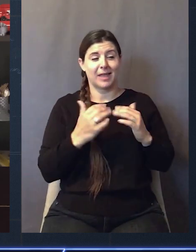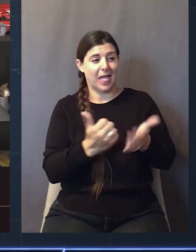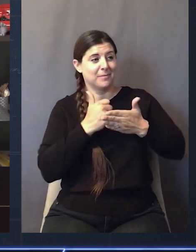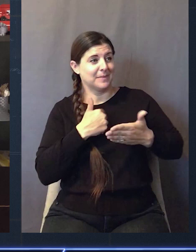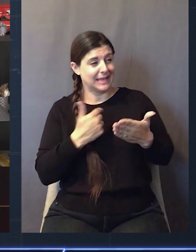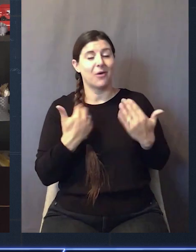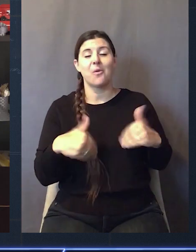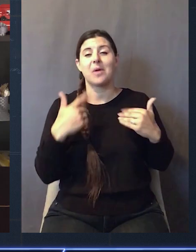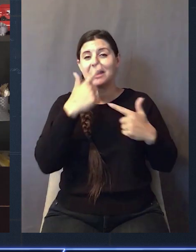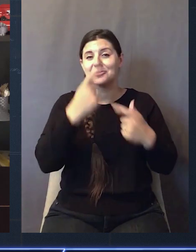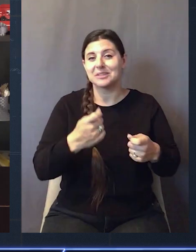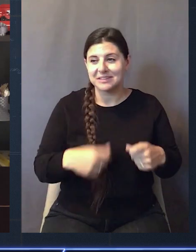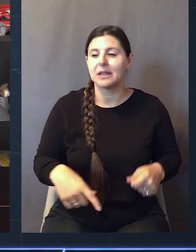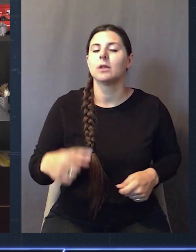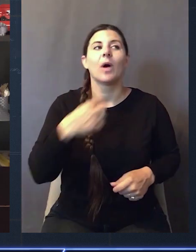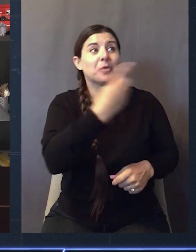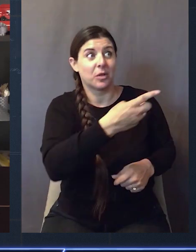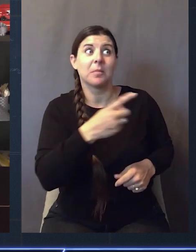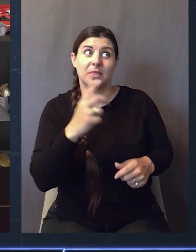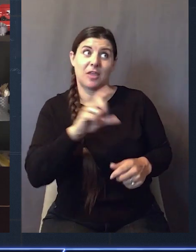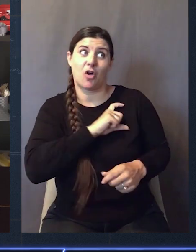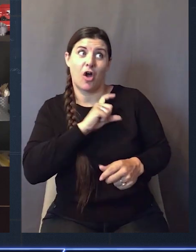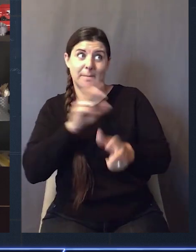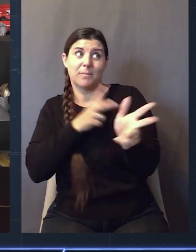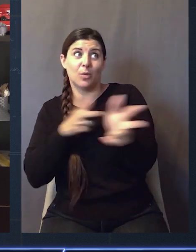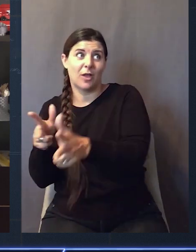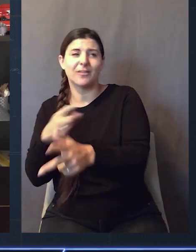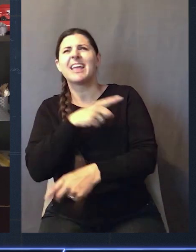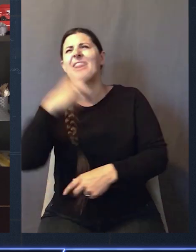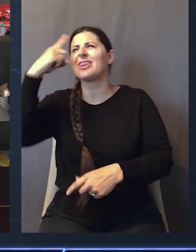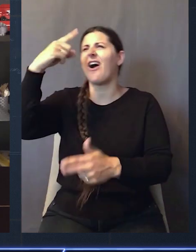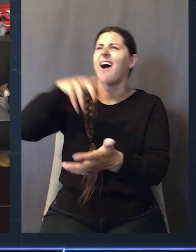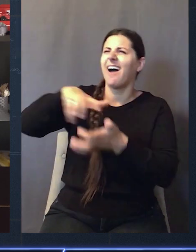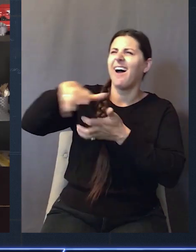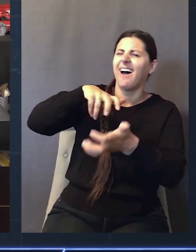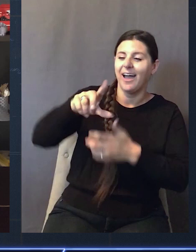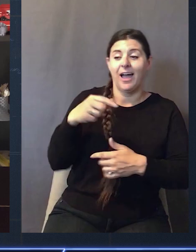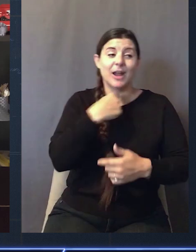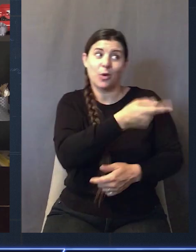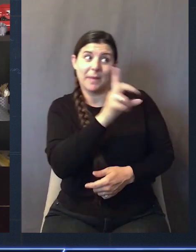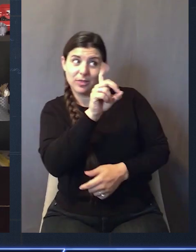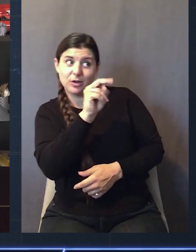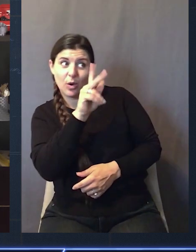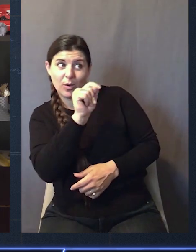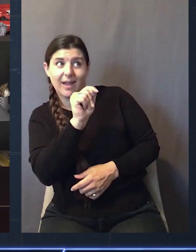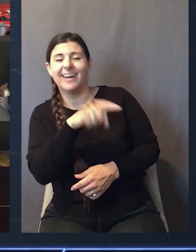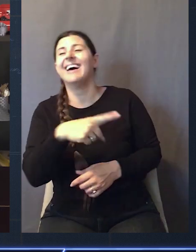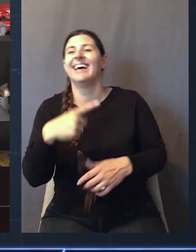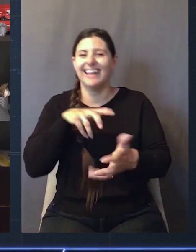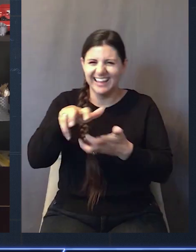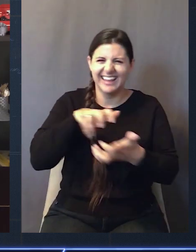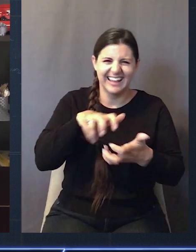told me some tips for driving, which were wonderful to hear. And then I told him all about the cop he found out just hilarious.